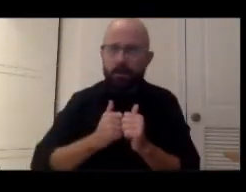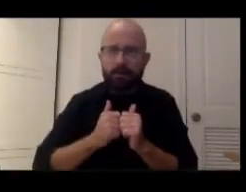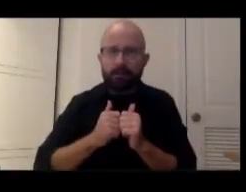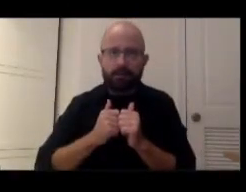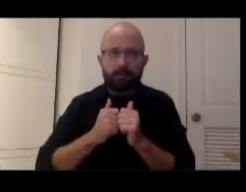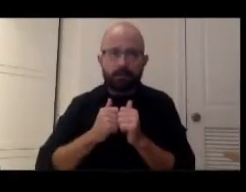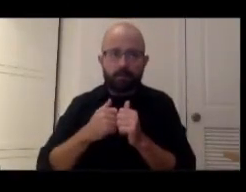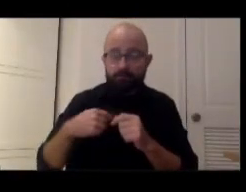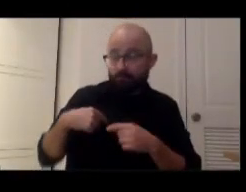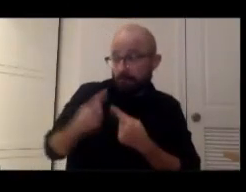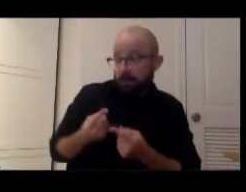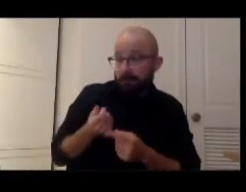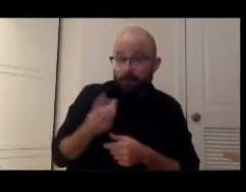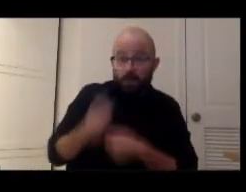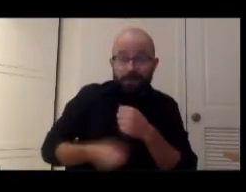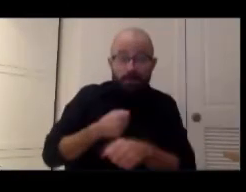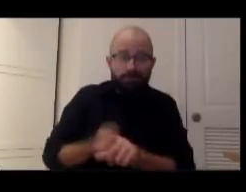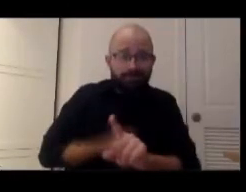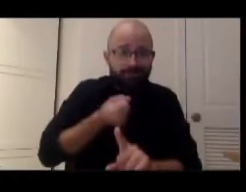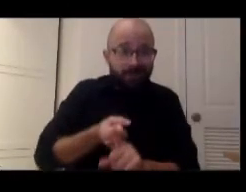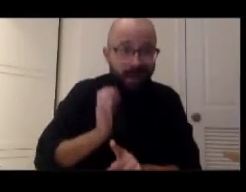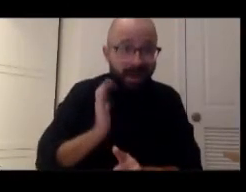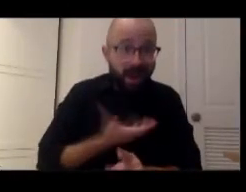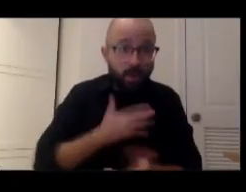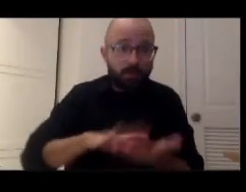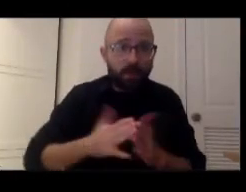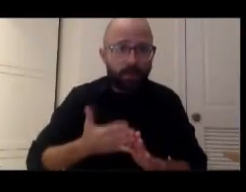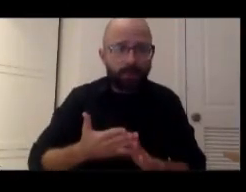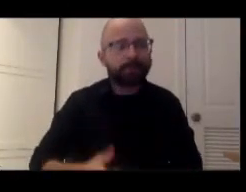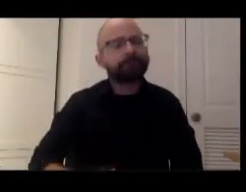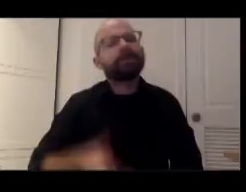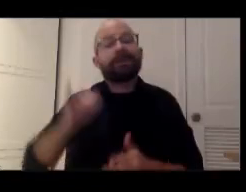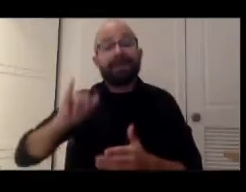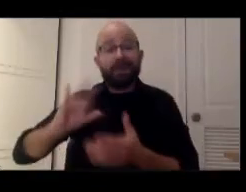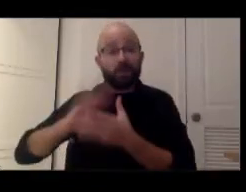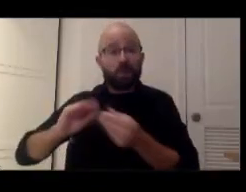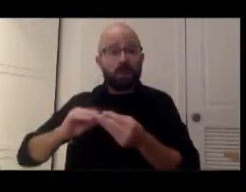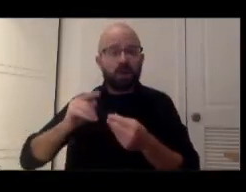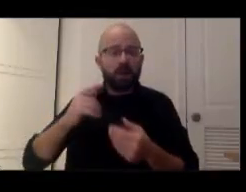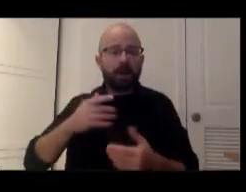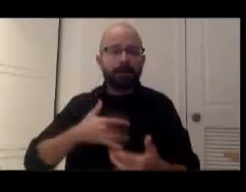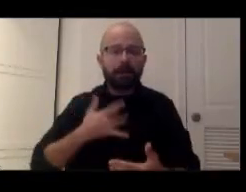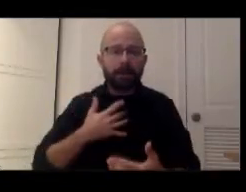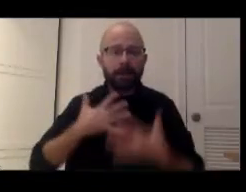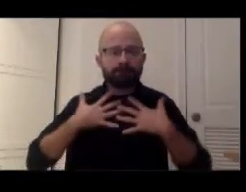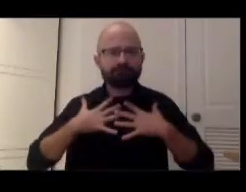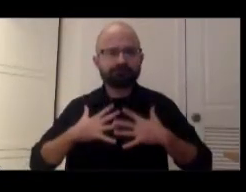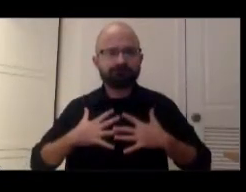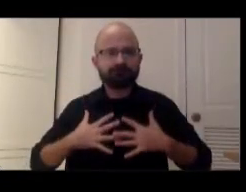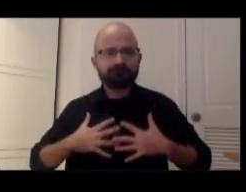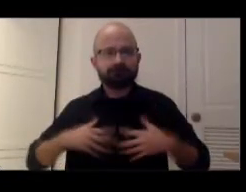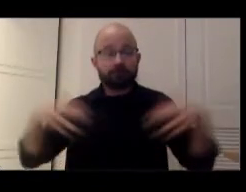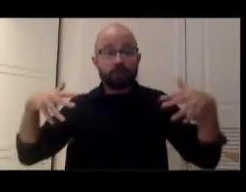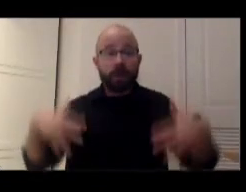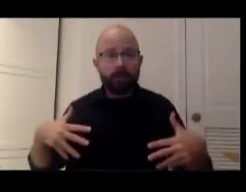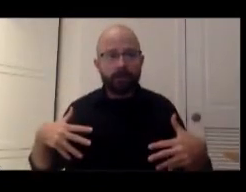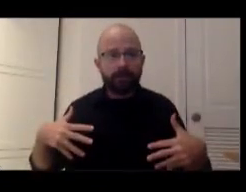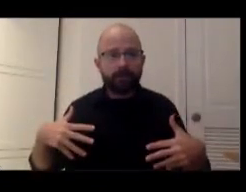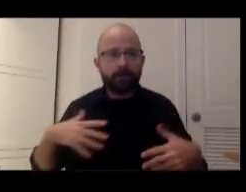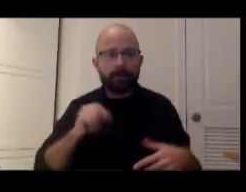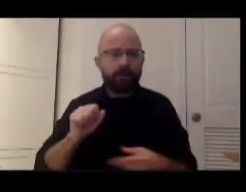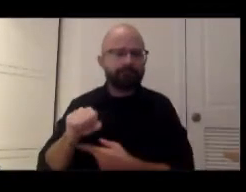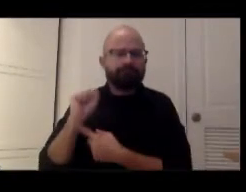few years affected our communities? I mean, that's a, that's a story of shock, and misery, and woe, and